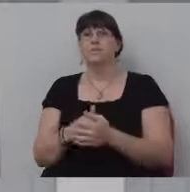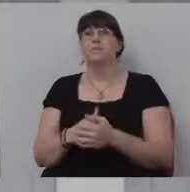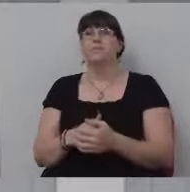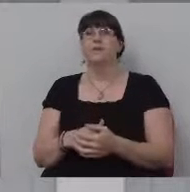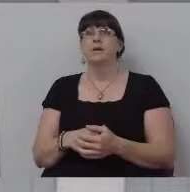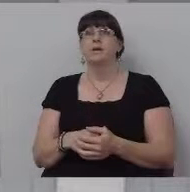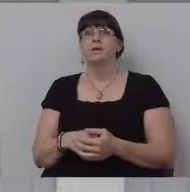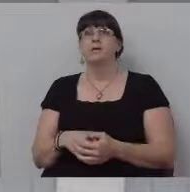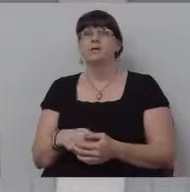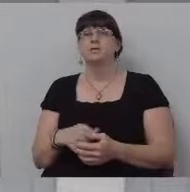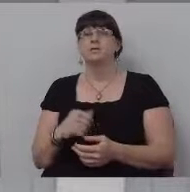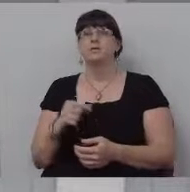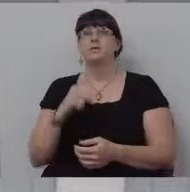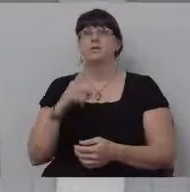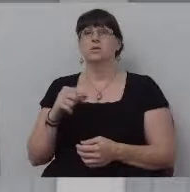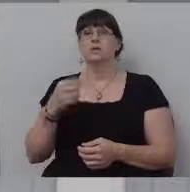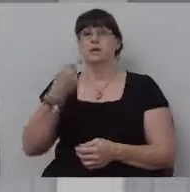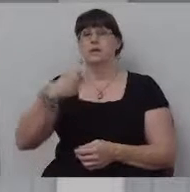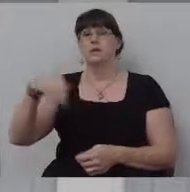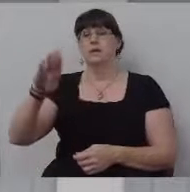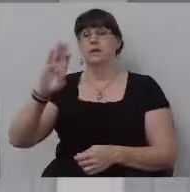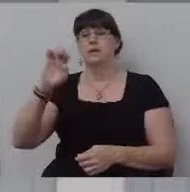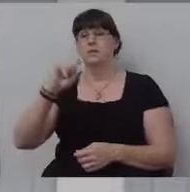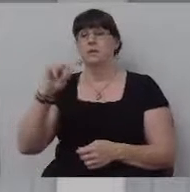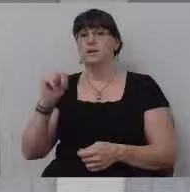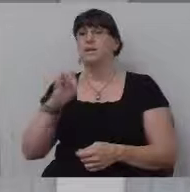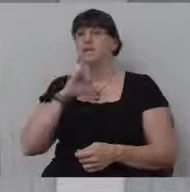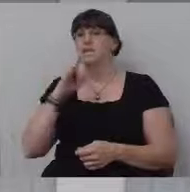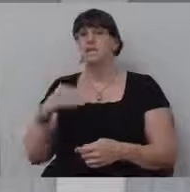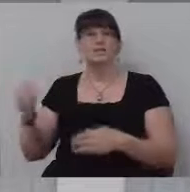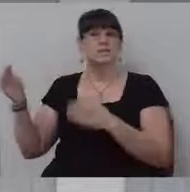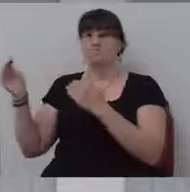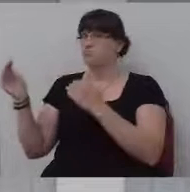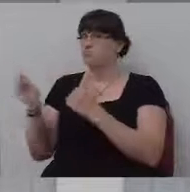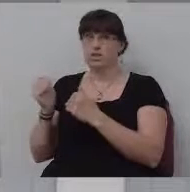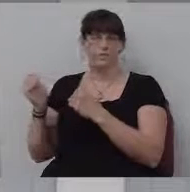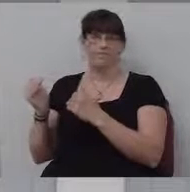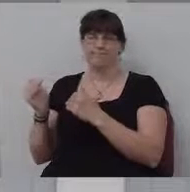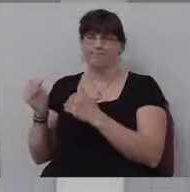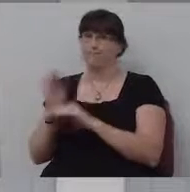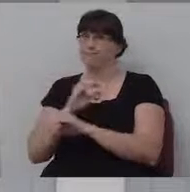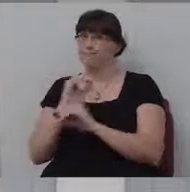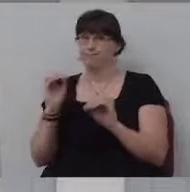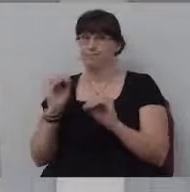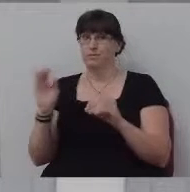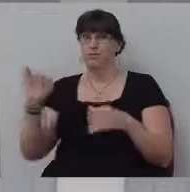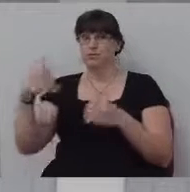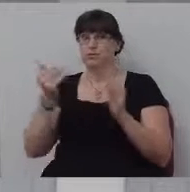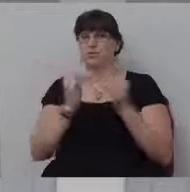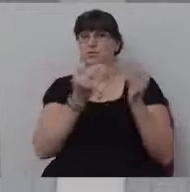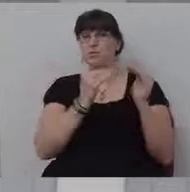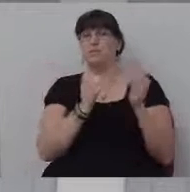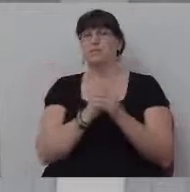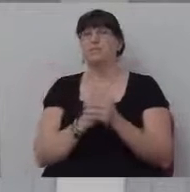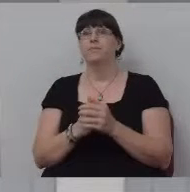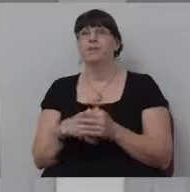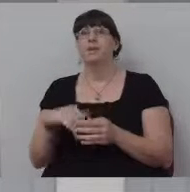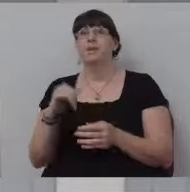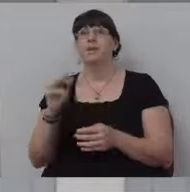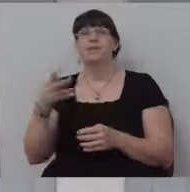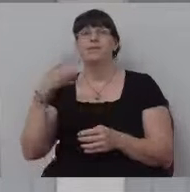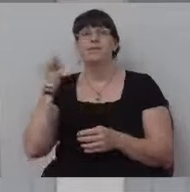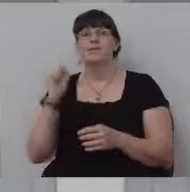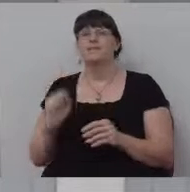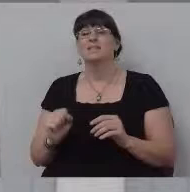He's saying is, Gibeon isn't right next to Jerusalem. Jerusalem. This isn't just a